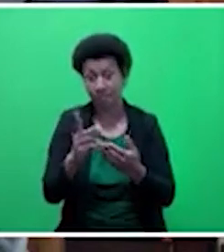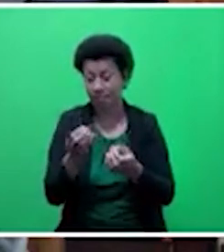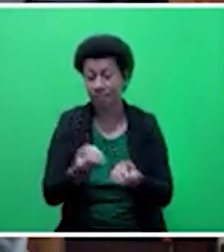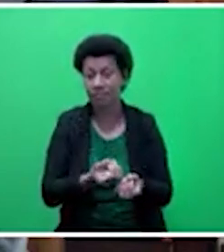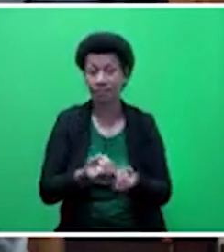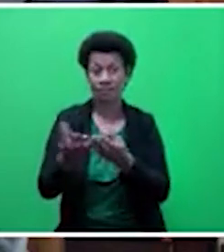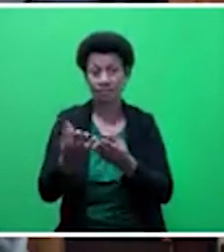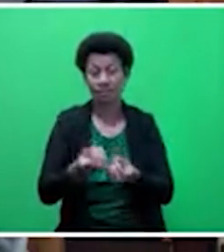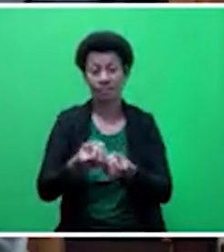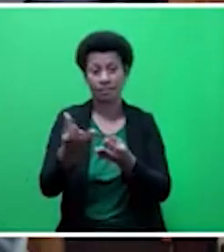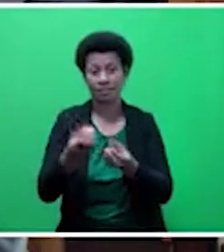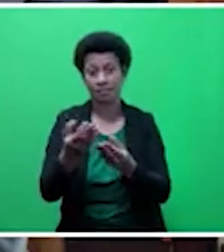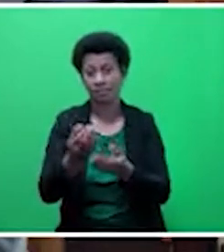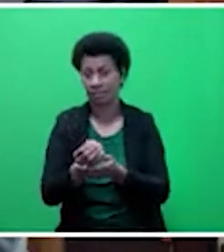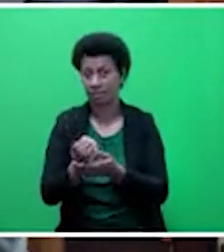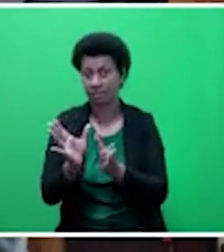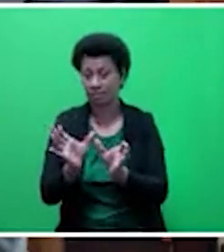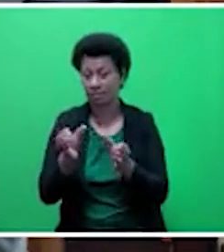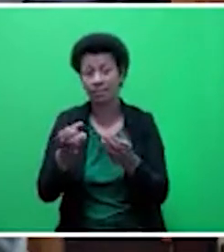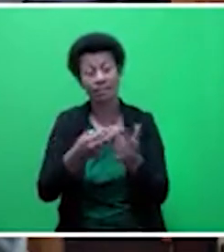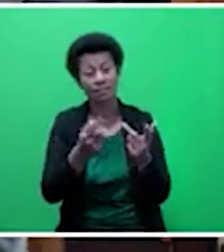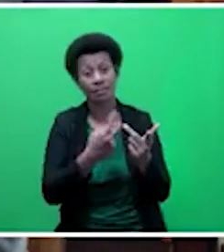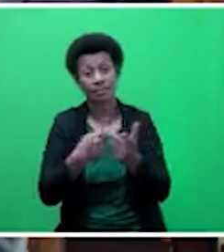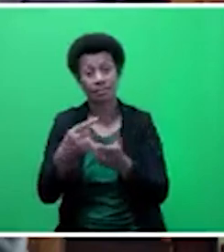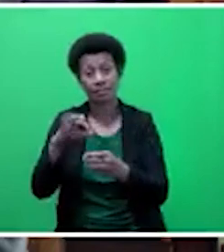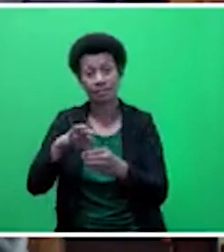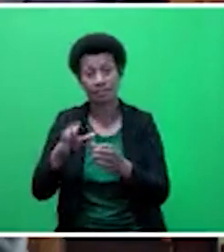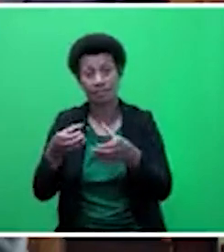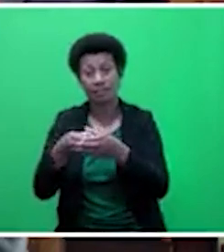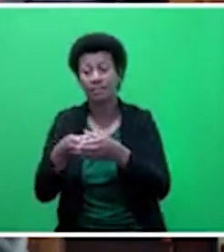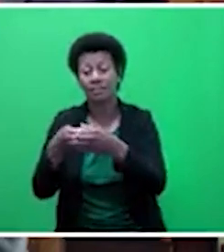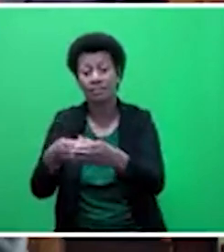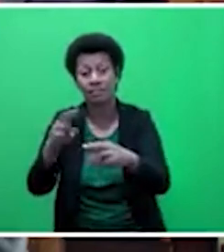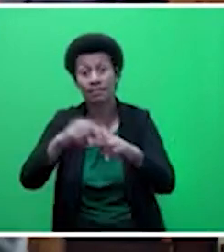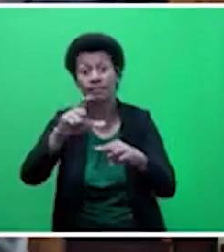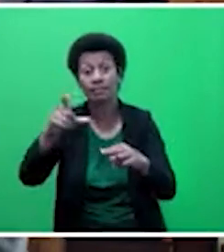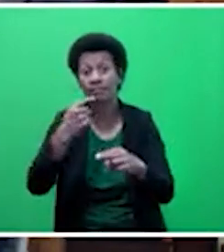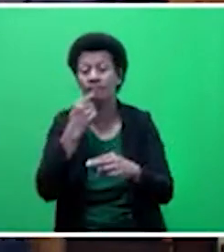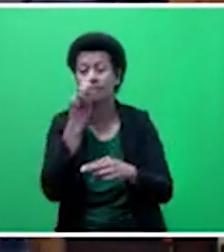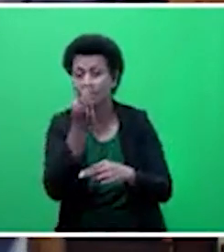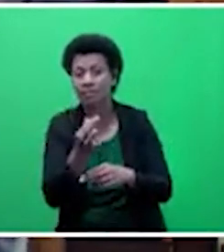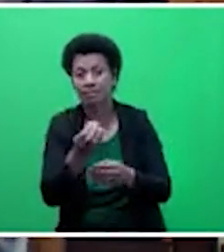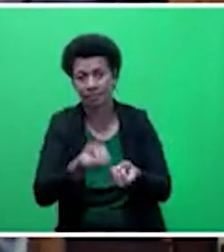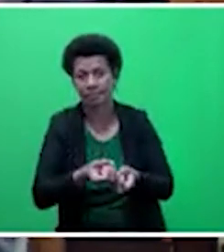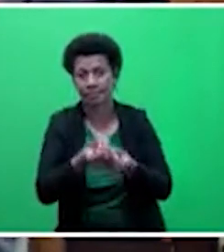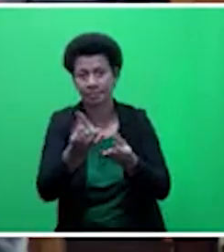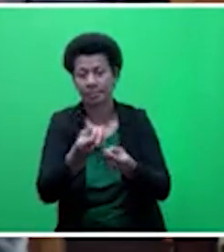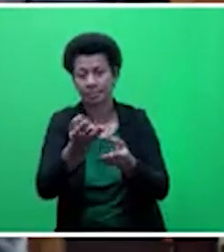other parties have appeared before FCCC and made submissions. Why don't they do that? Government, in fact, Mr. Speaker, sir,